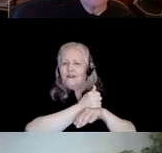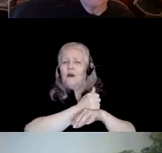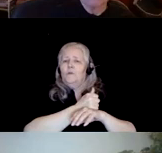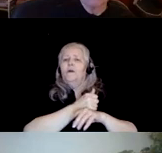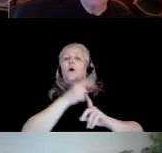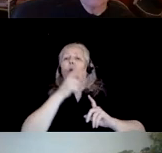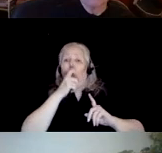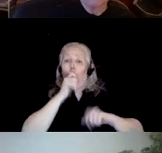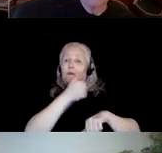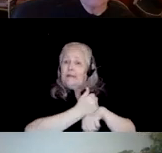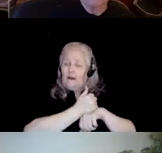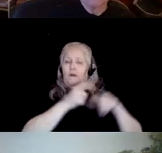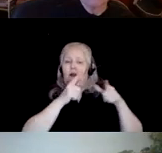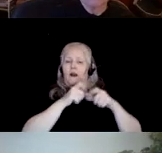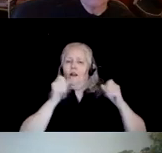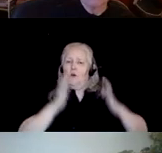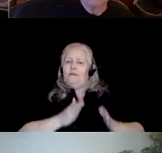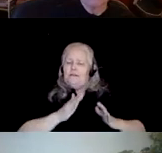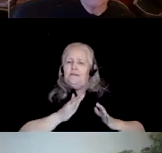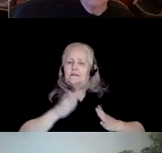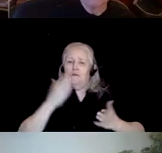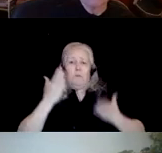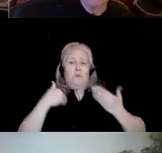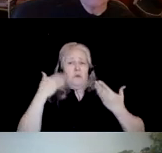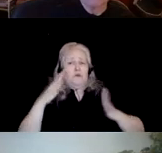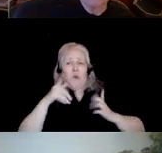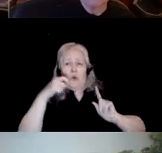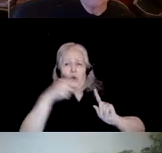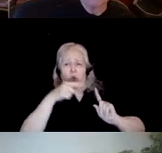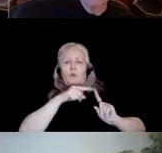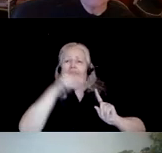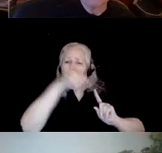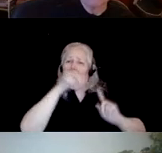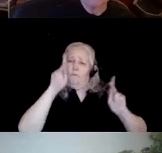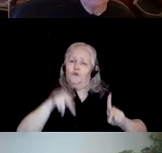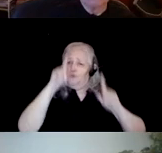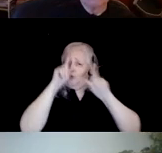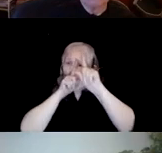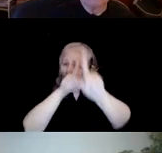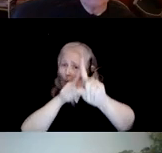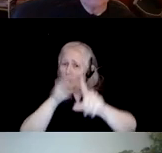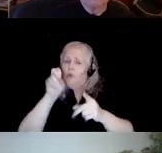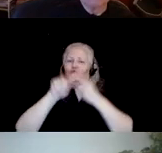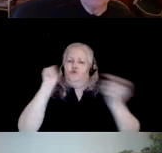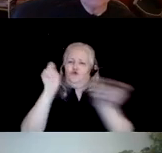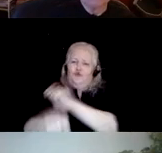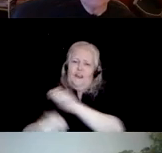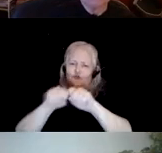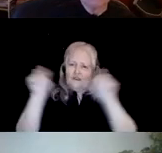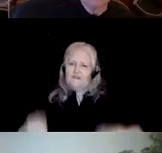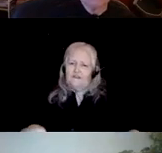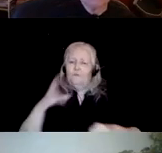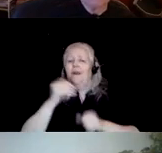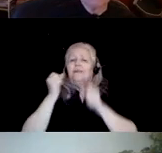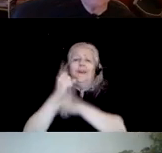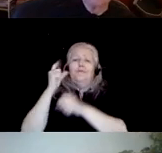all know, who were trying to change the incentive system. You know, every year, and every year, linguists nominate